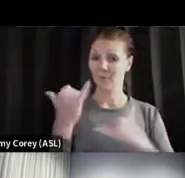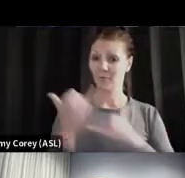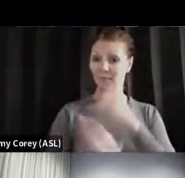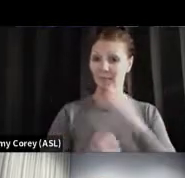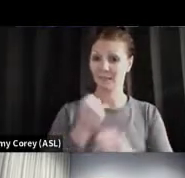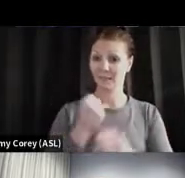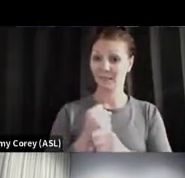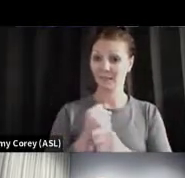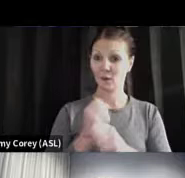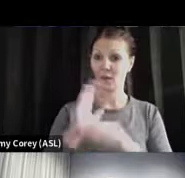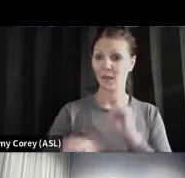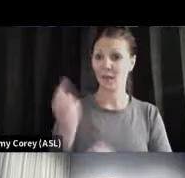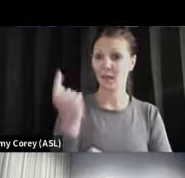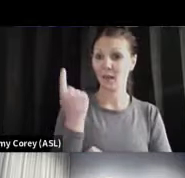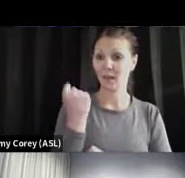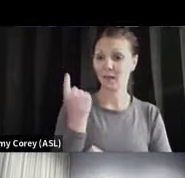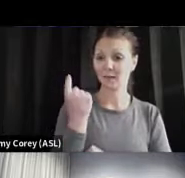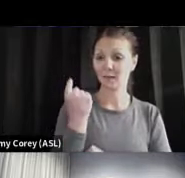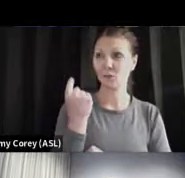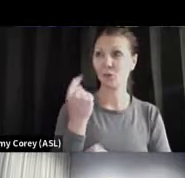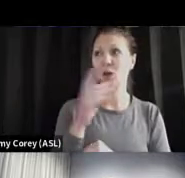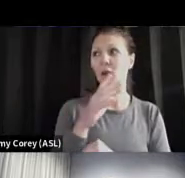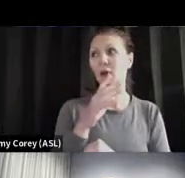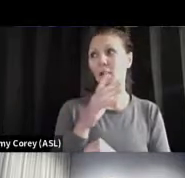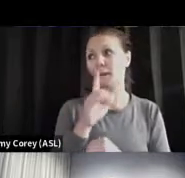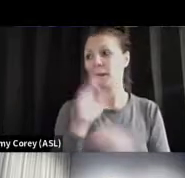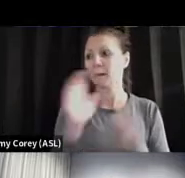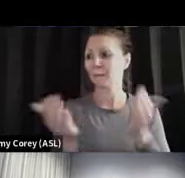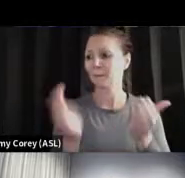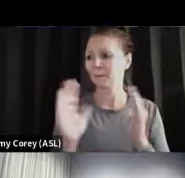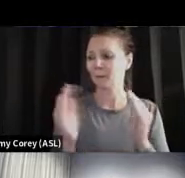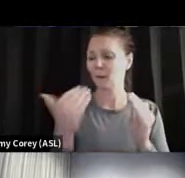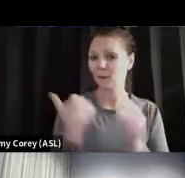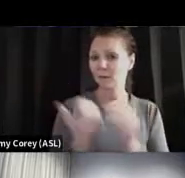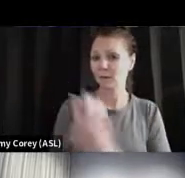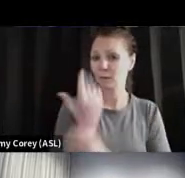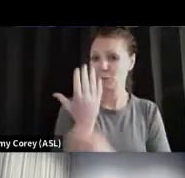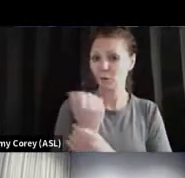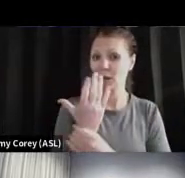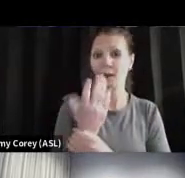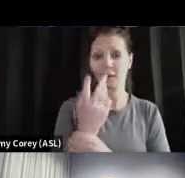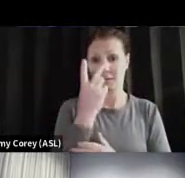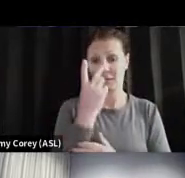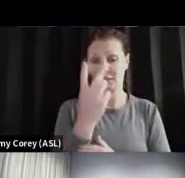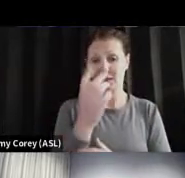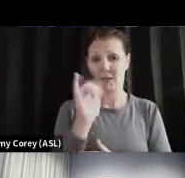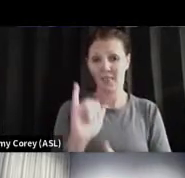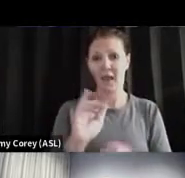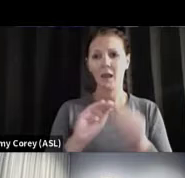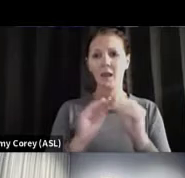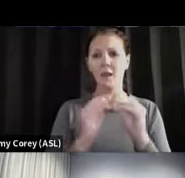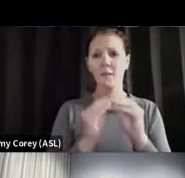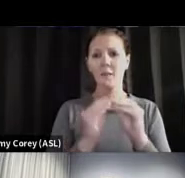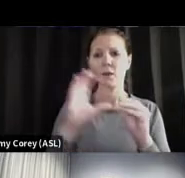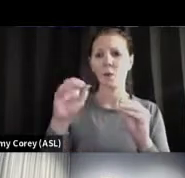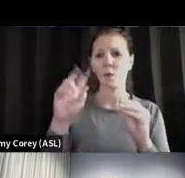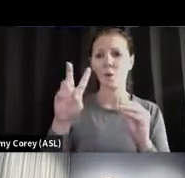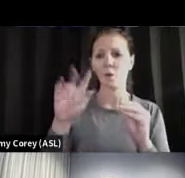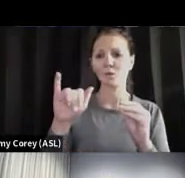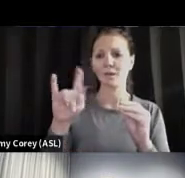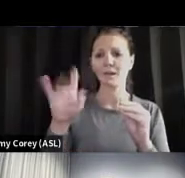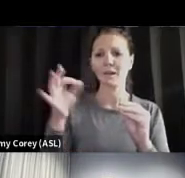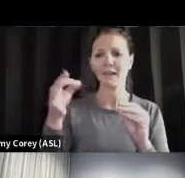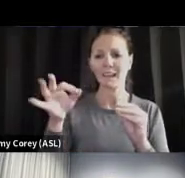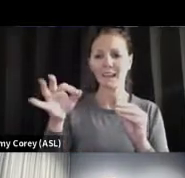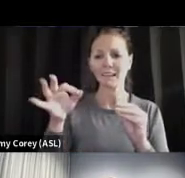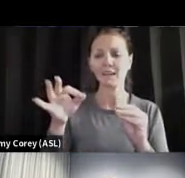to last year and compared to the springtime, you can see these are the number of COVID-19 associated